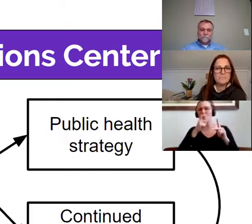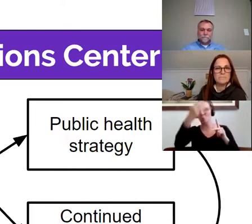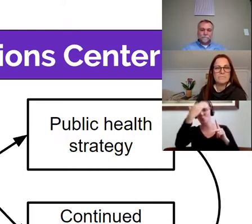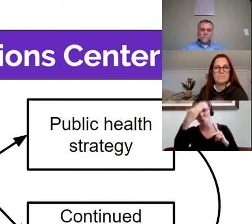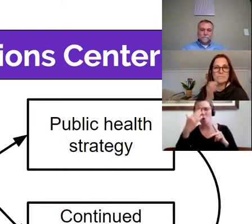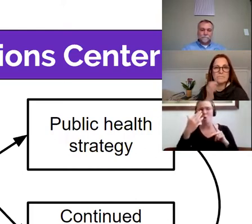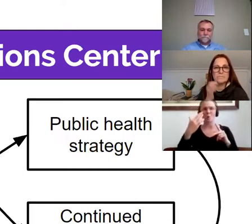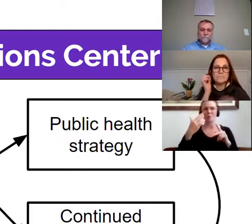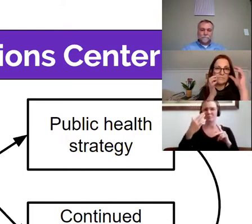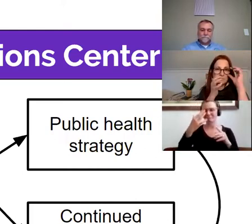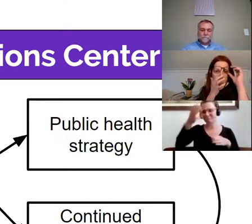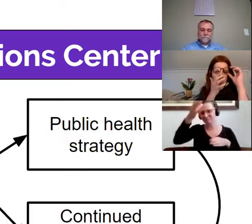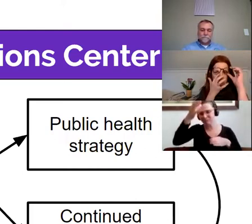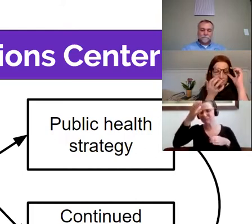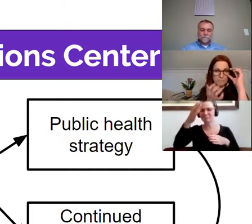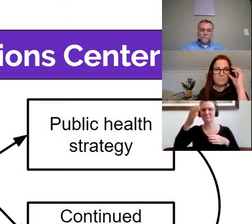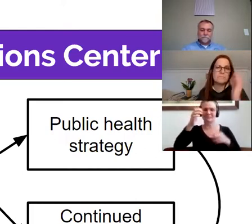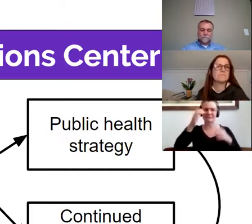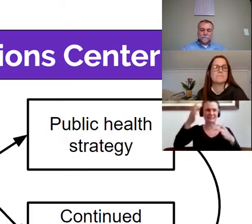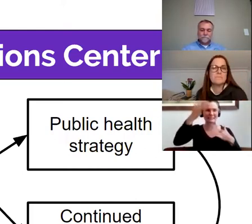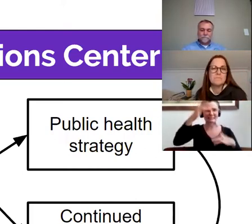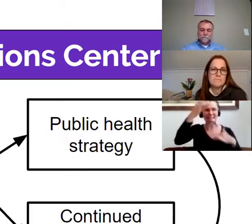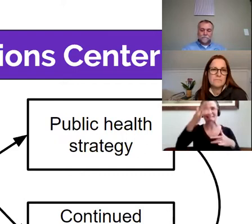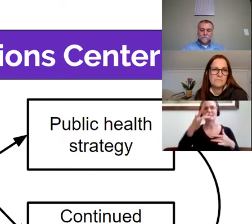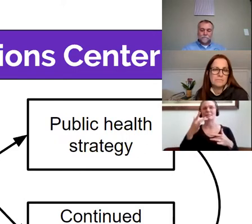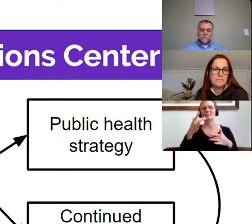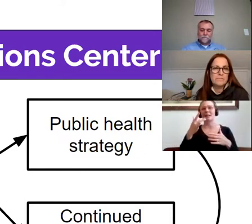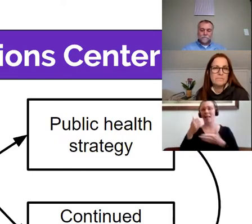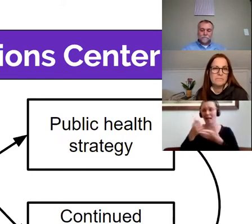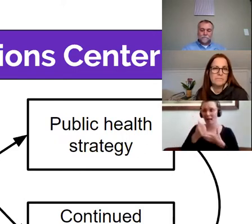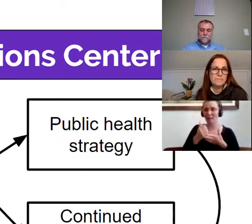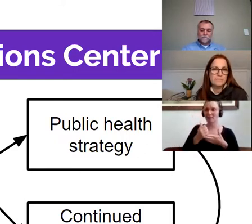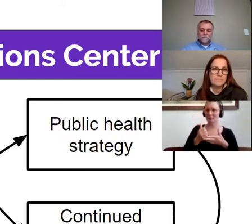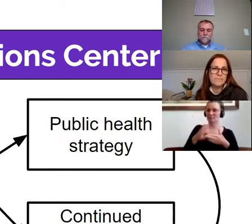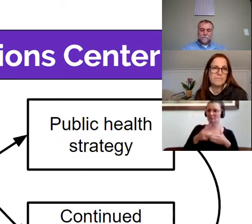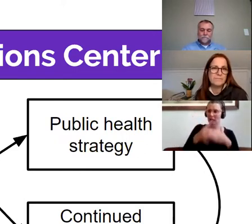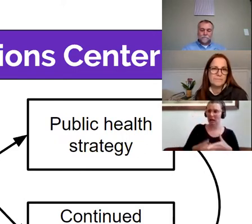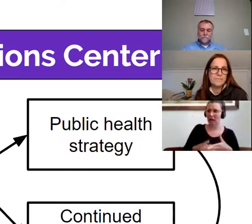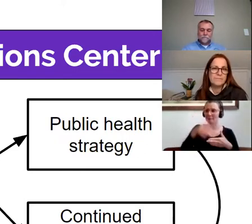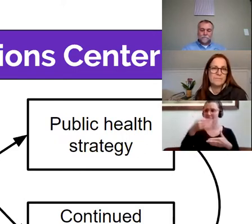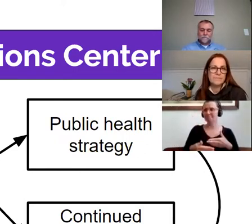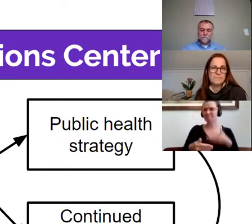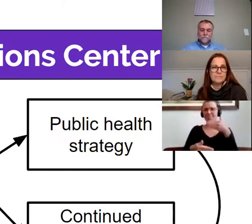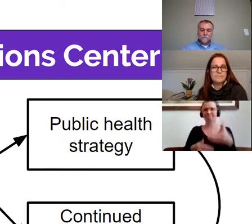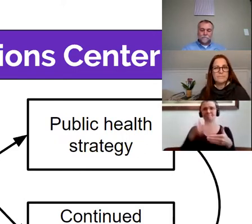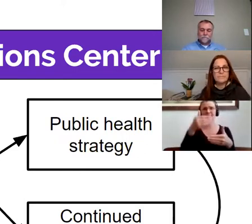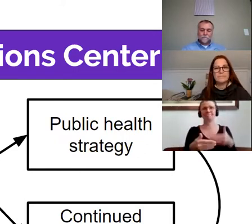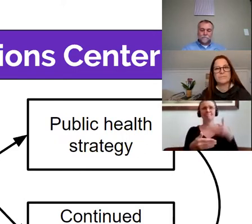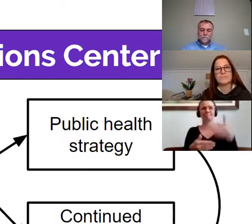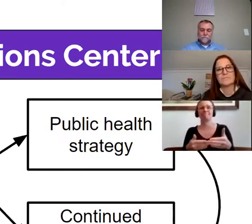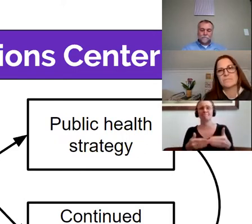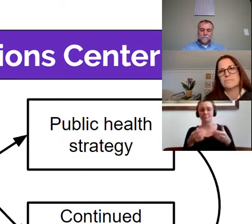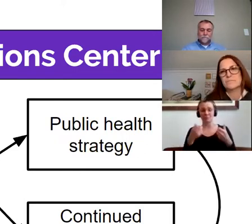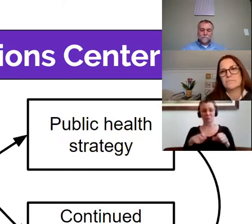to help Summable and help us, guide us in our decision-making process and that we fully understand from our community what is